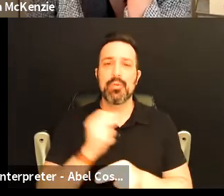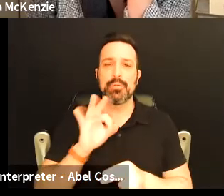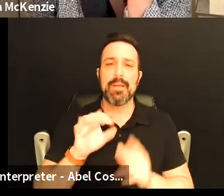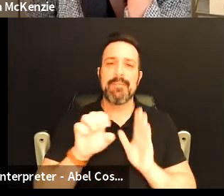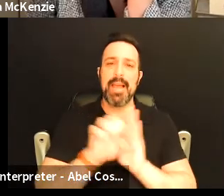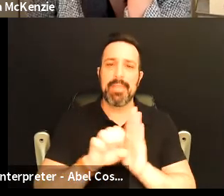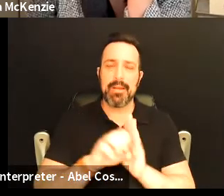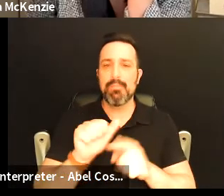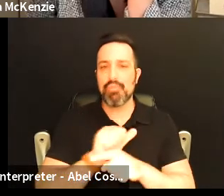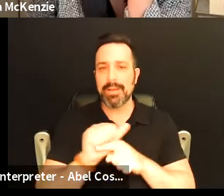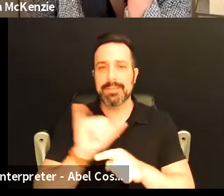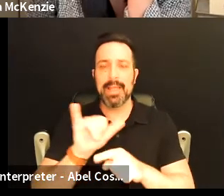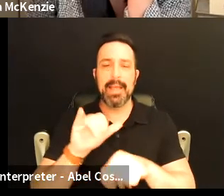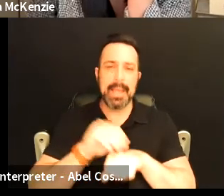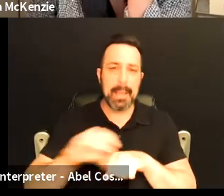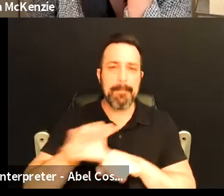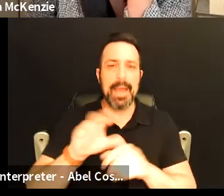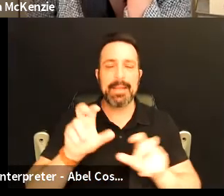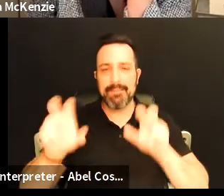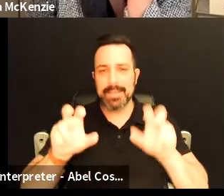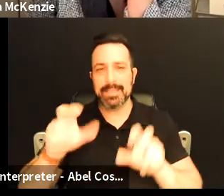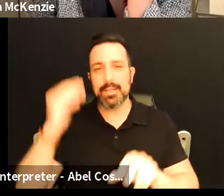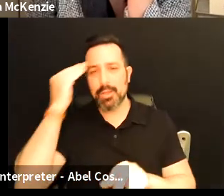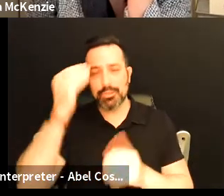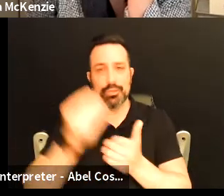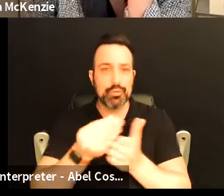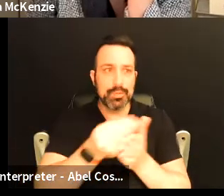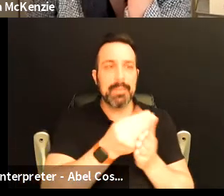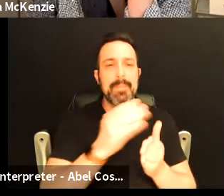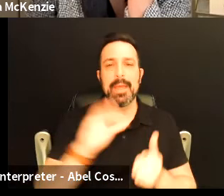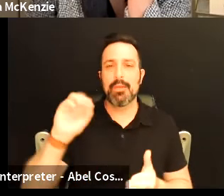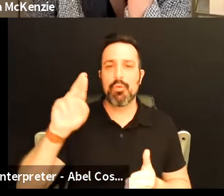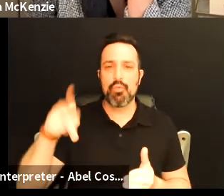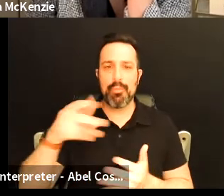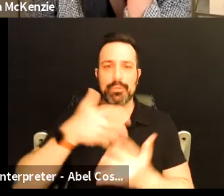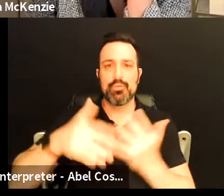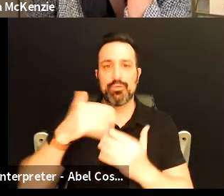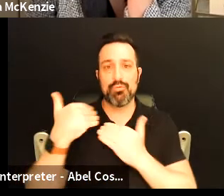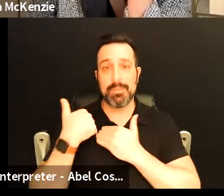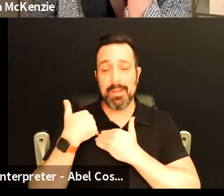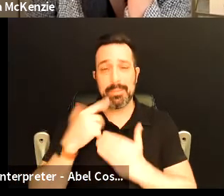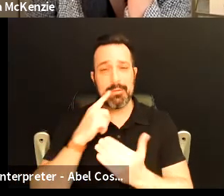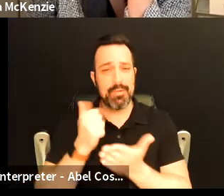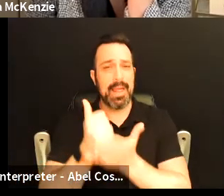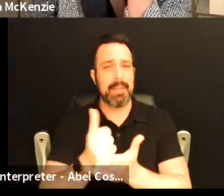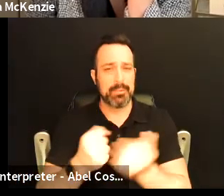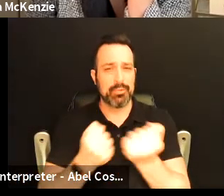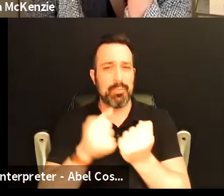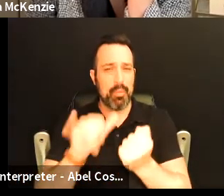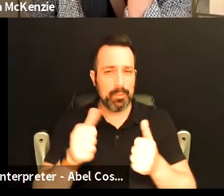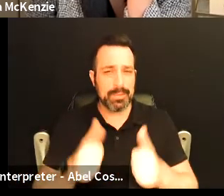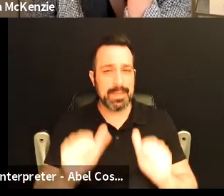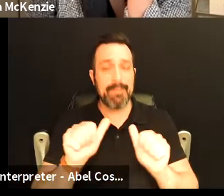practices such as impact investing conscious consumerism and corporate social responsibility really help to support these endeavors and allow